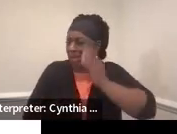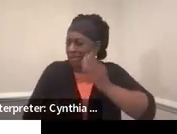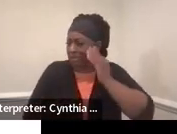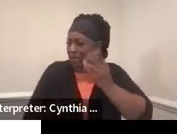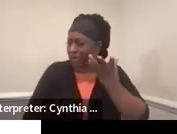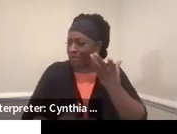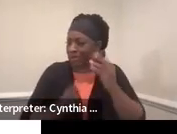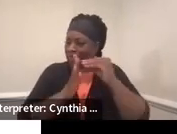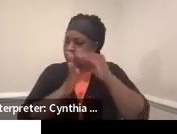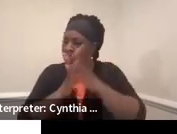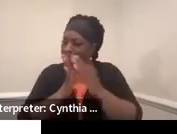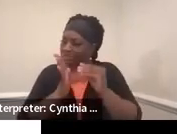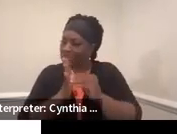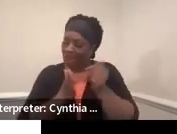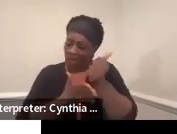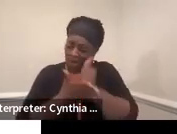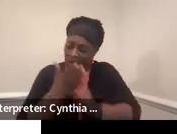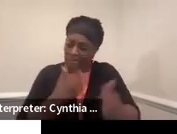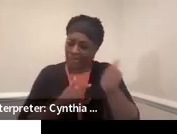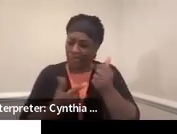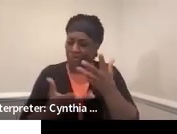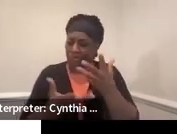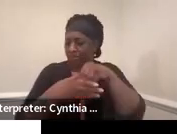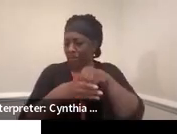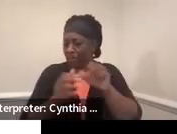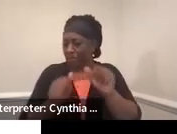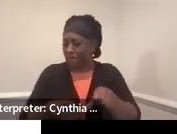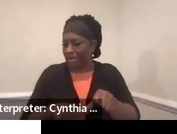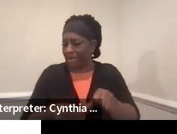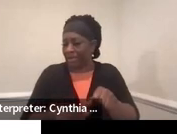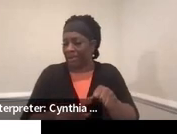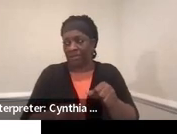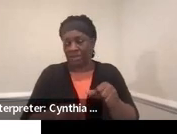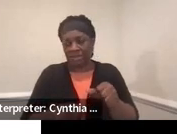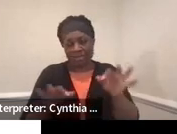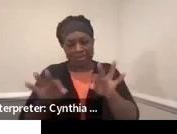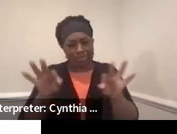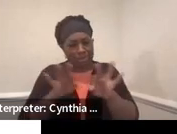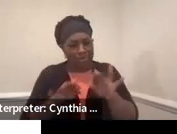that they're already involved in. Don't miss out on those.